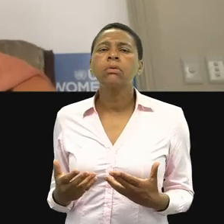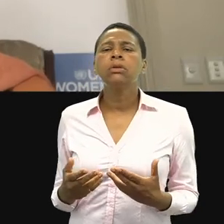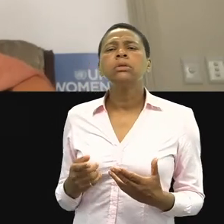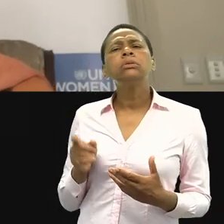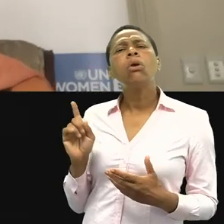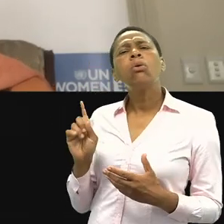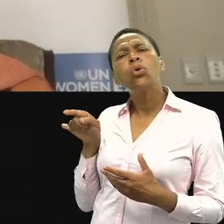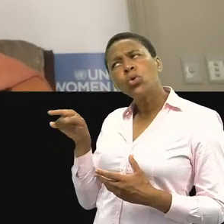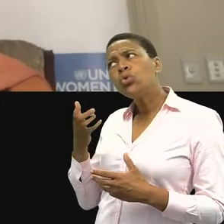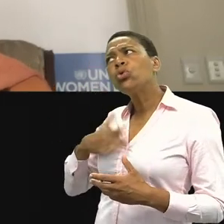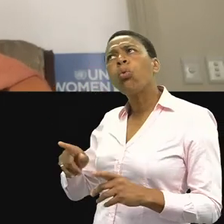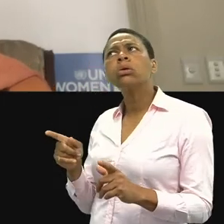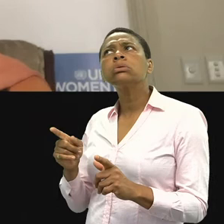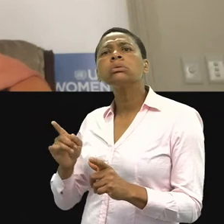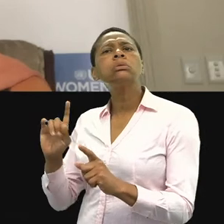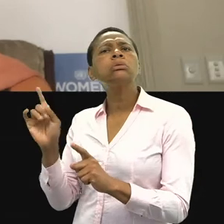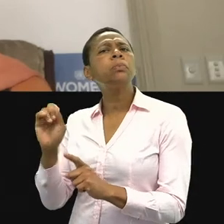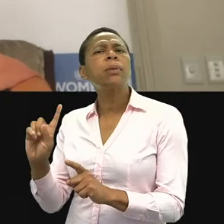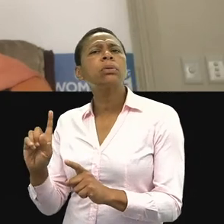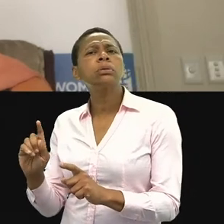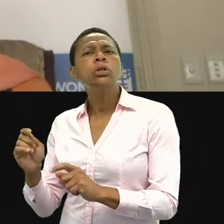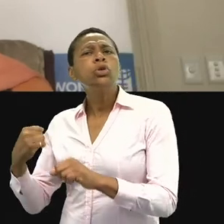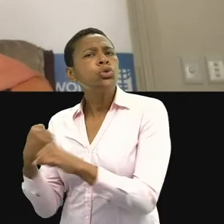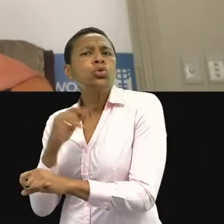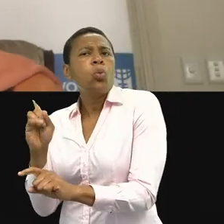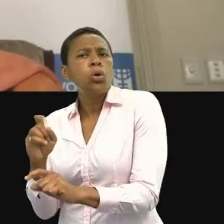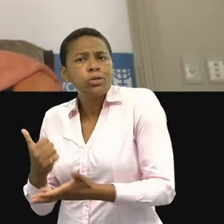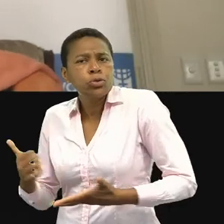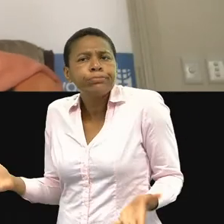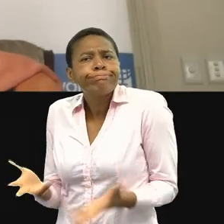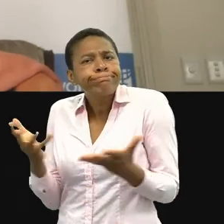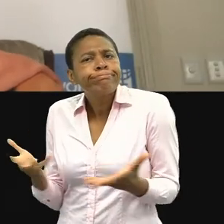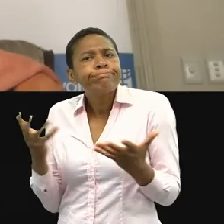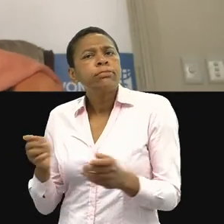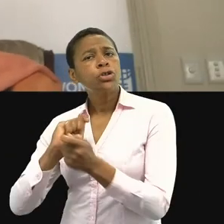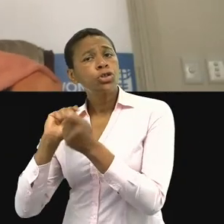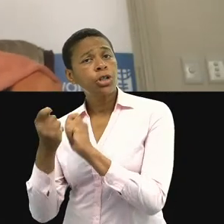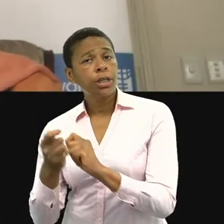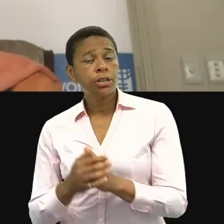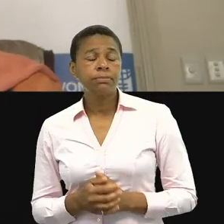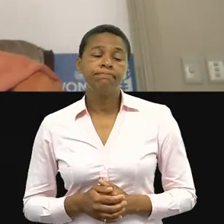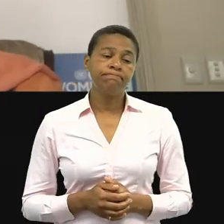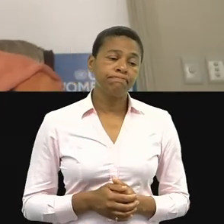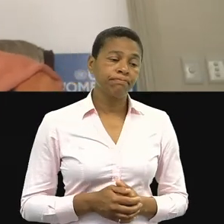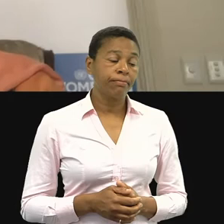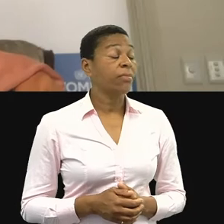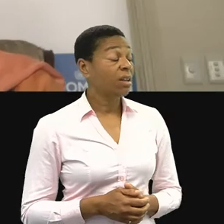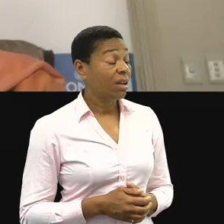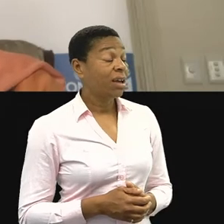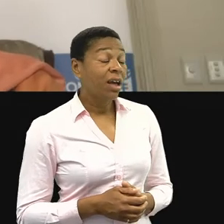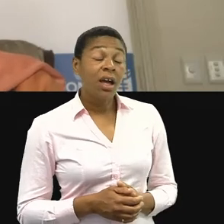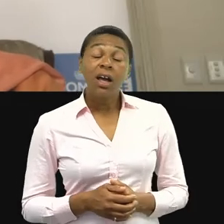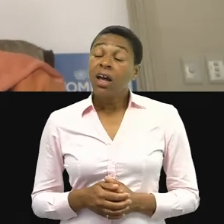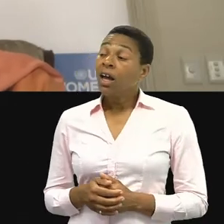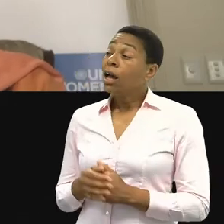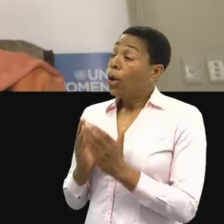positions like yourself to bring to the table to make change happen? During and after COVID, we have to call for a